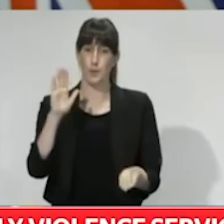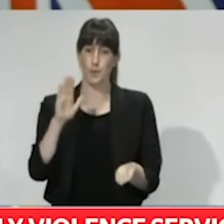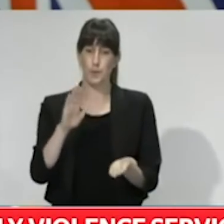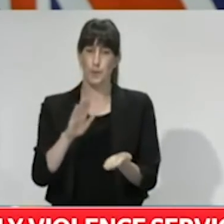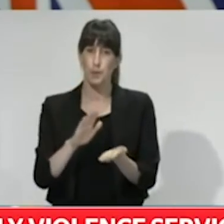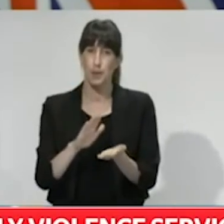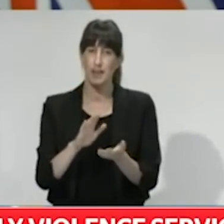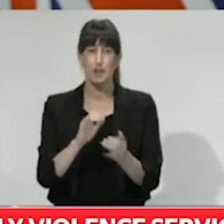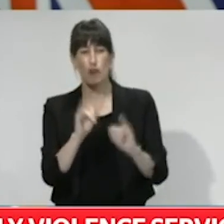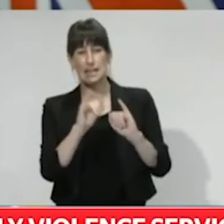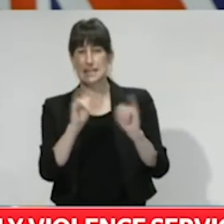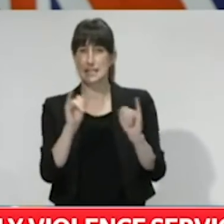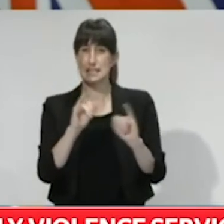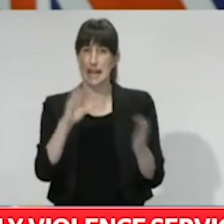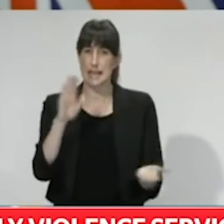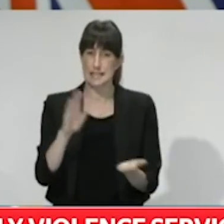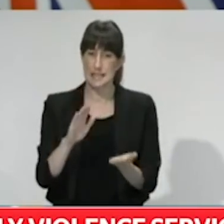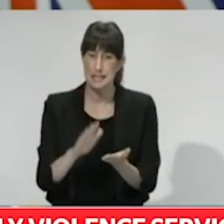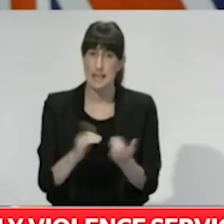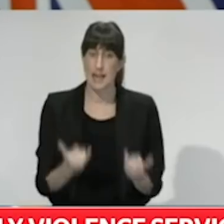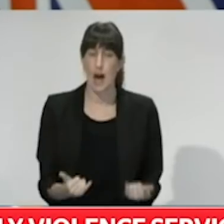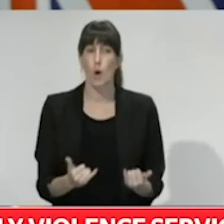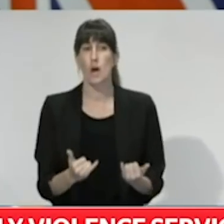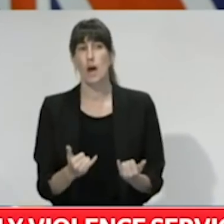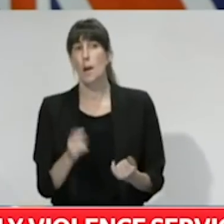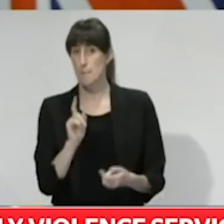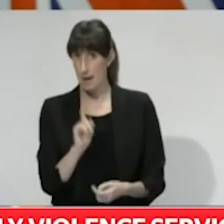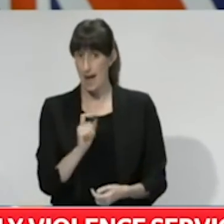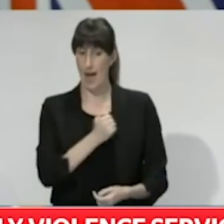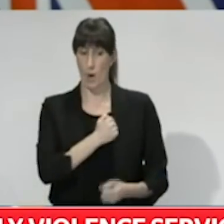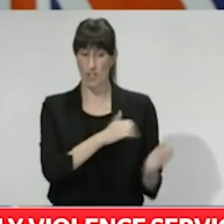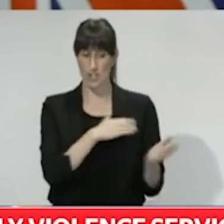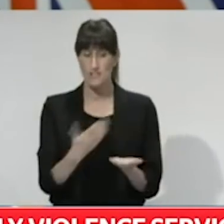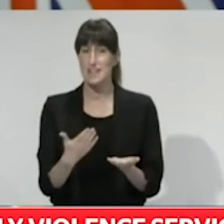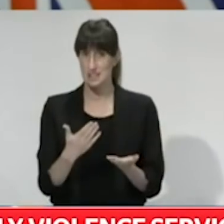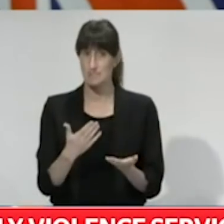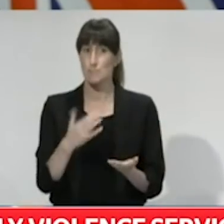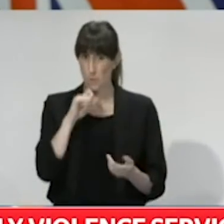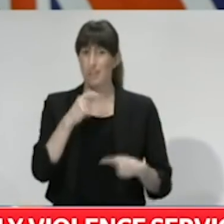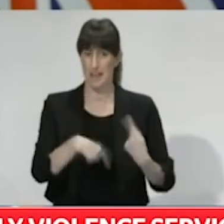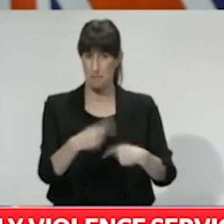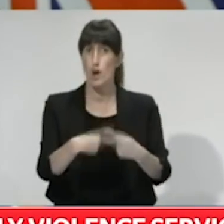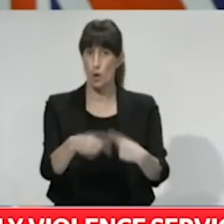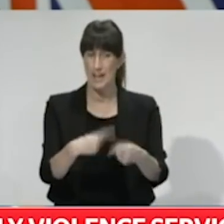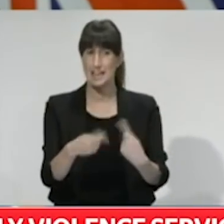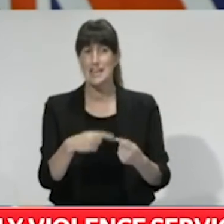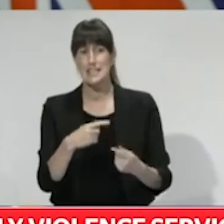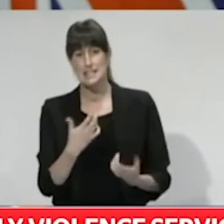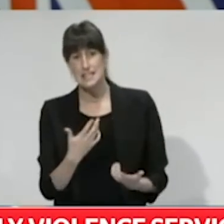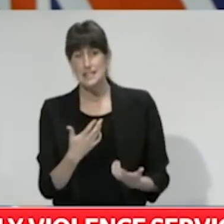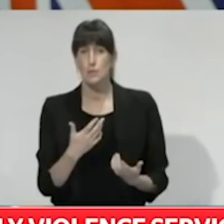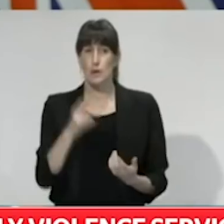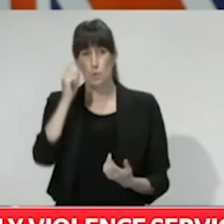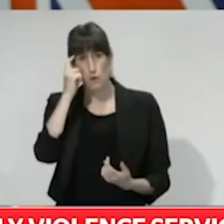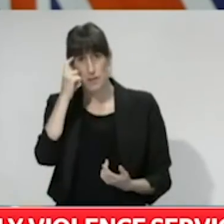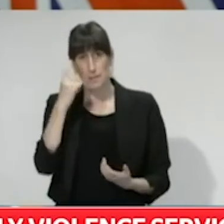anxious about demand on our services over the next few months and probably years to come. We